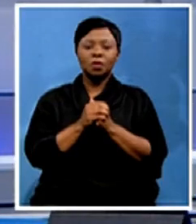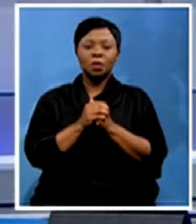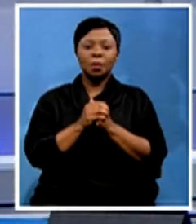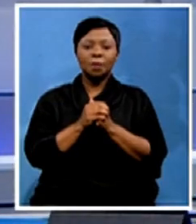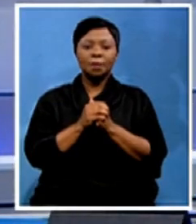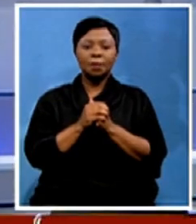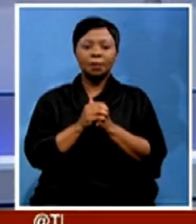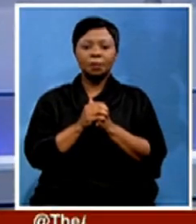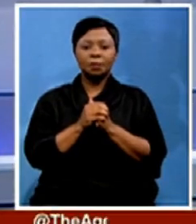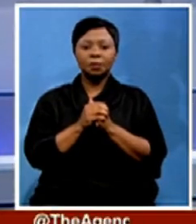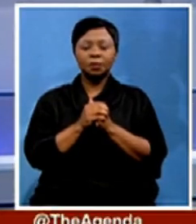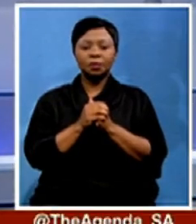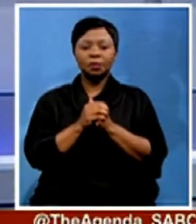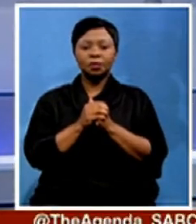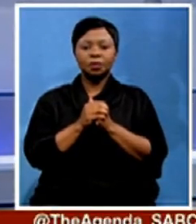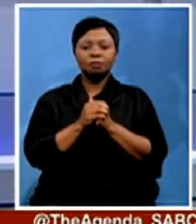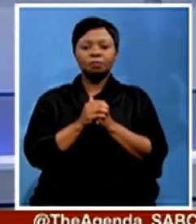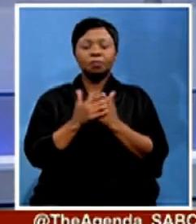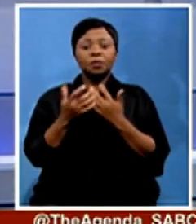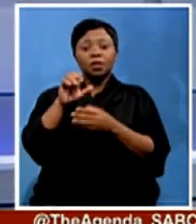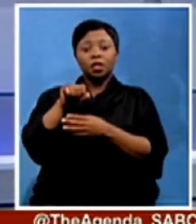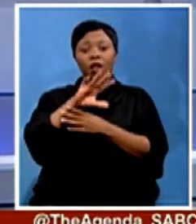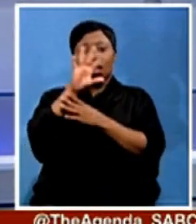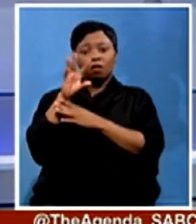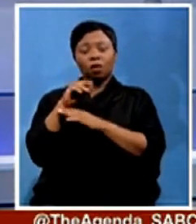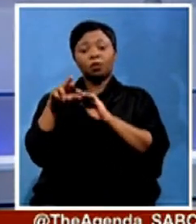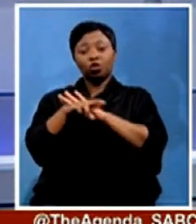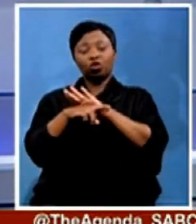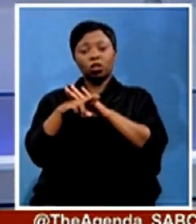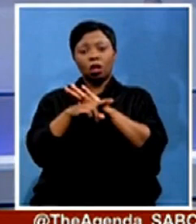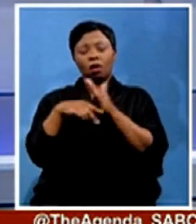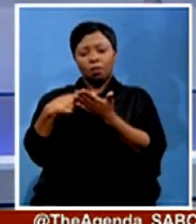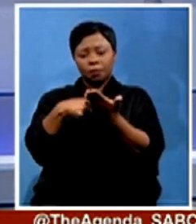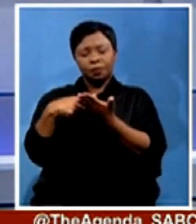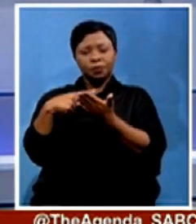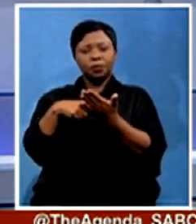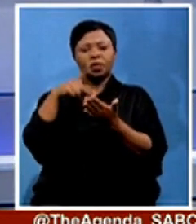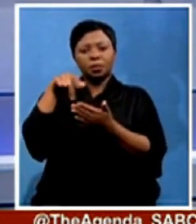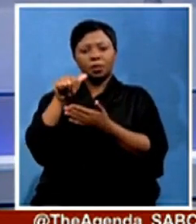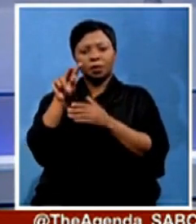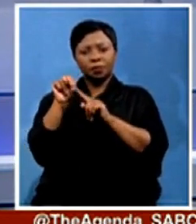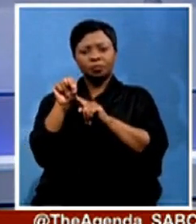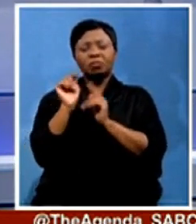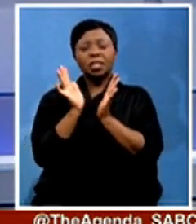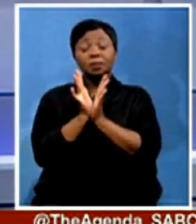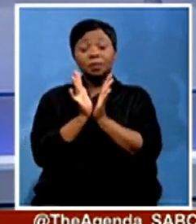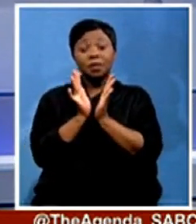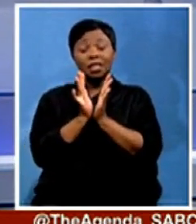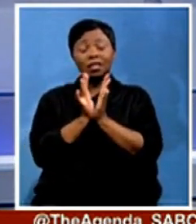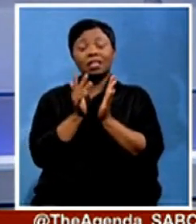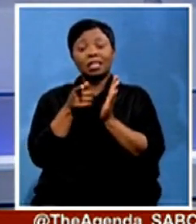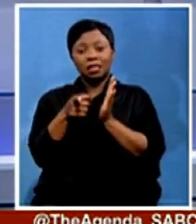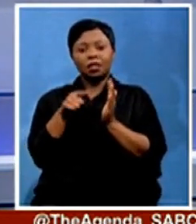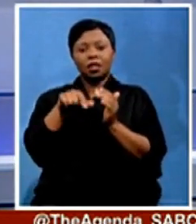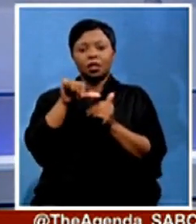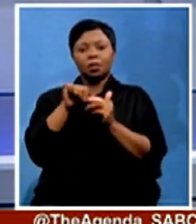The-African Regional Caucus of the Pan-African Parliament held a meeting this weekend to discuss issues facing the region. High on its